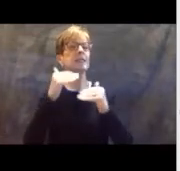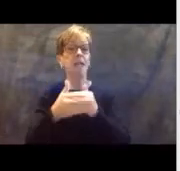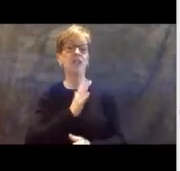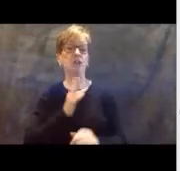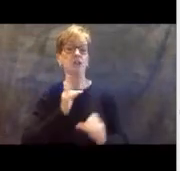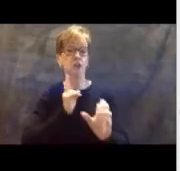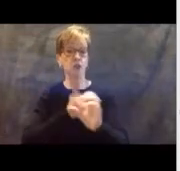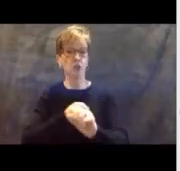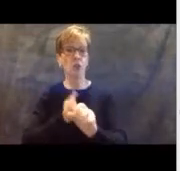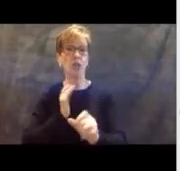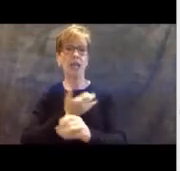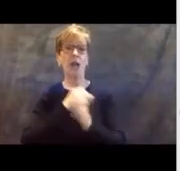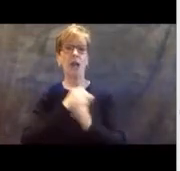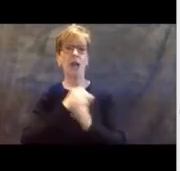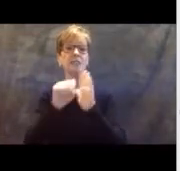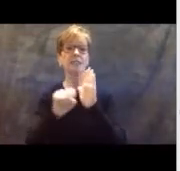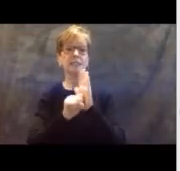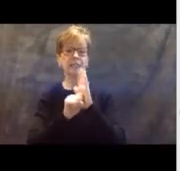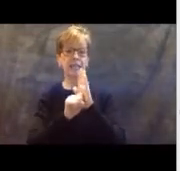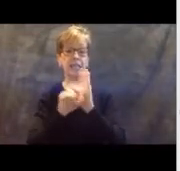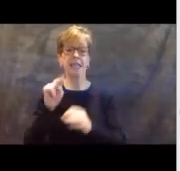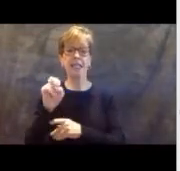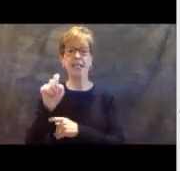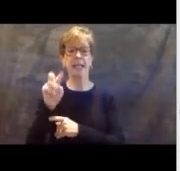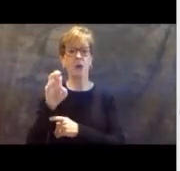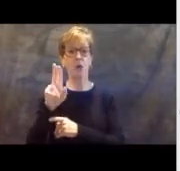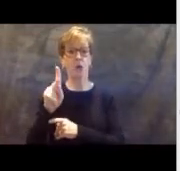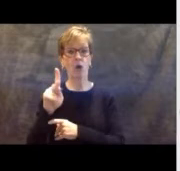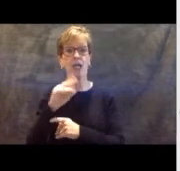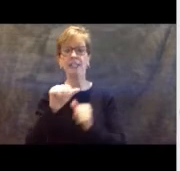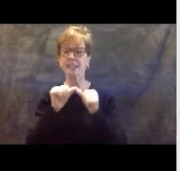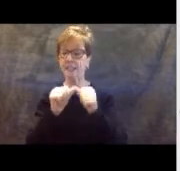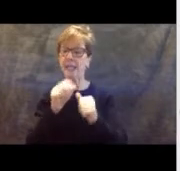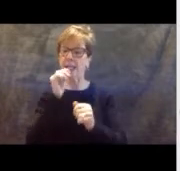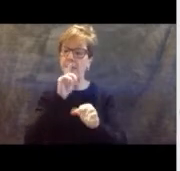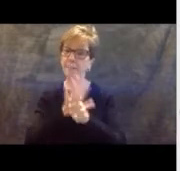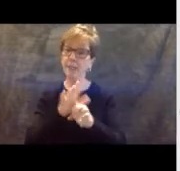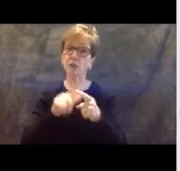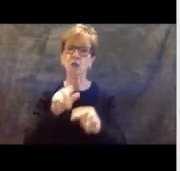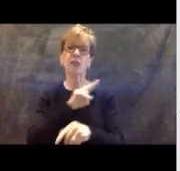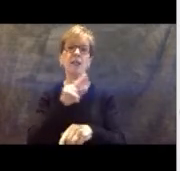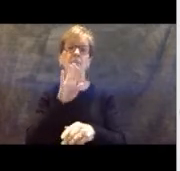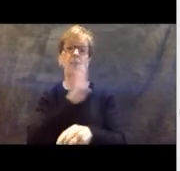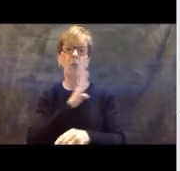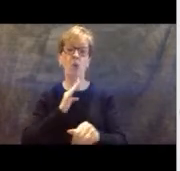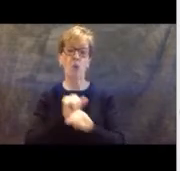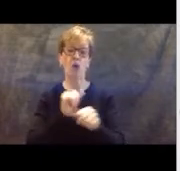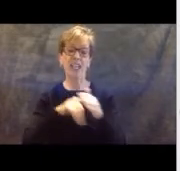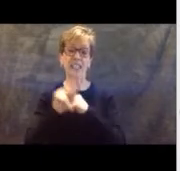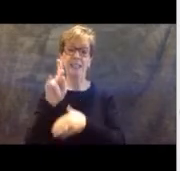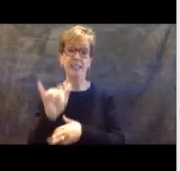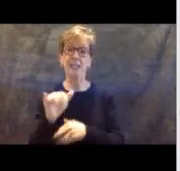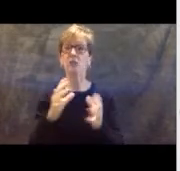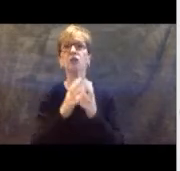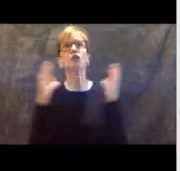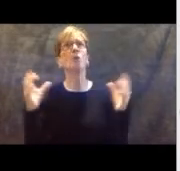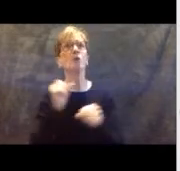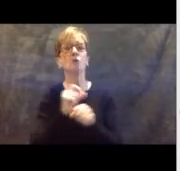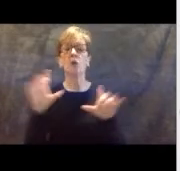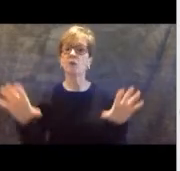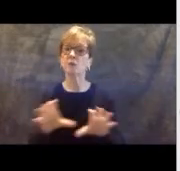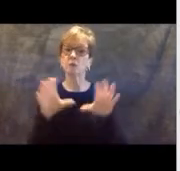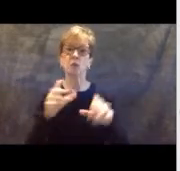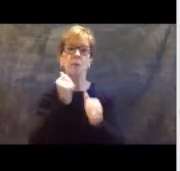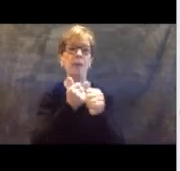haven't yet, and stay actively connected to the National Board work in Kentucky. There is so much work to be done to ensure that every district,